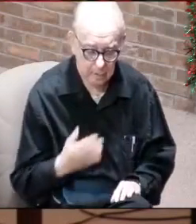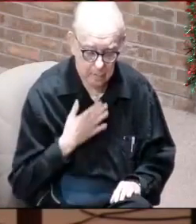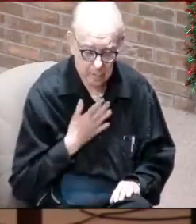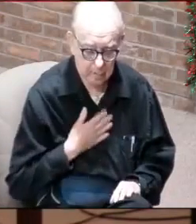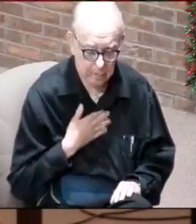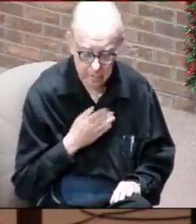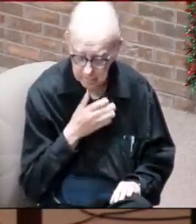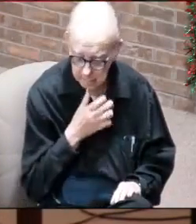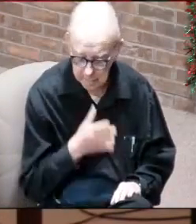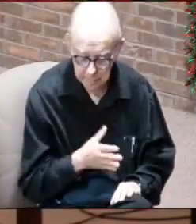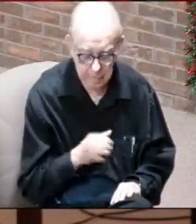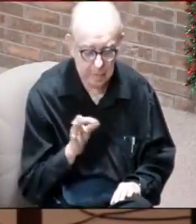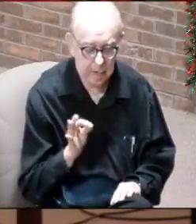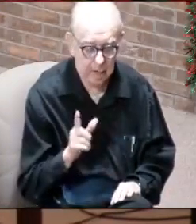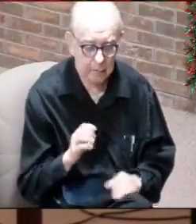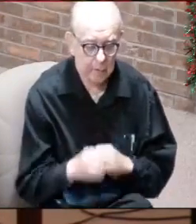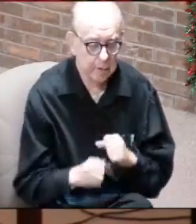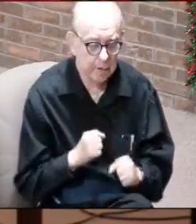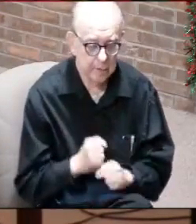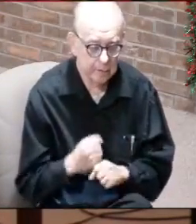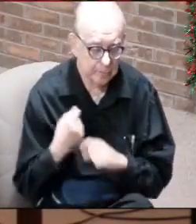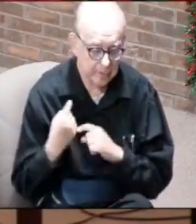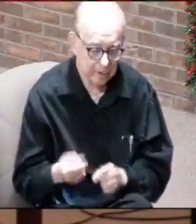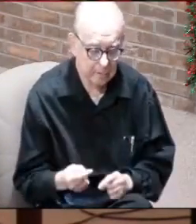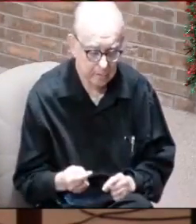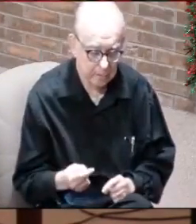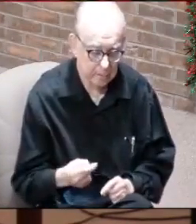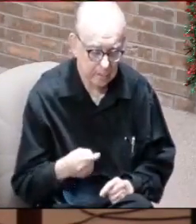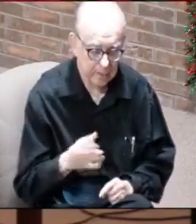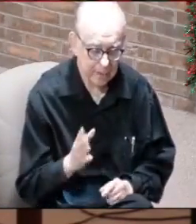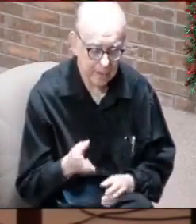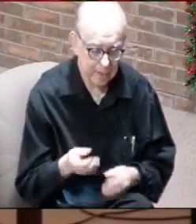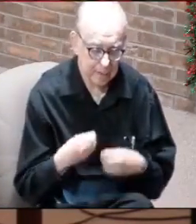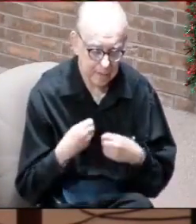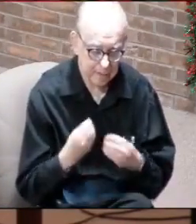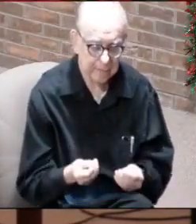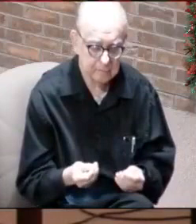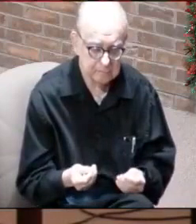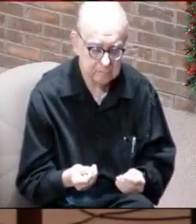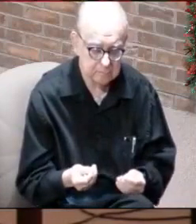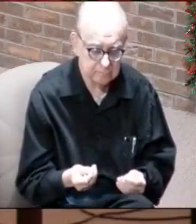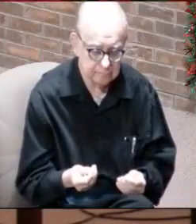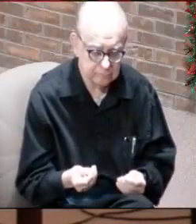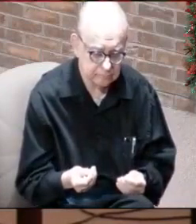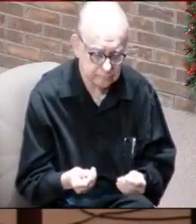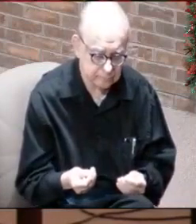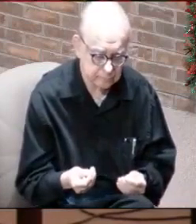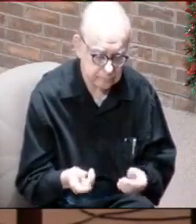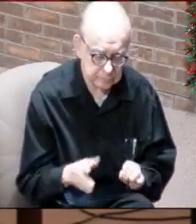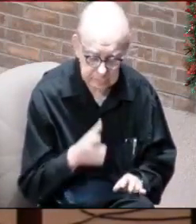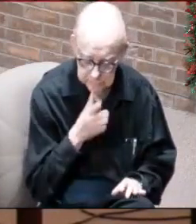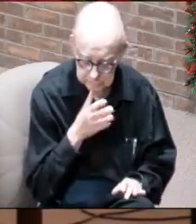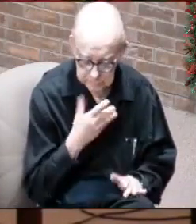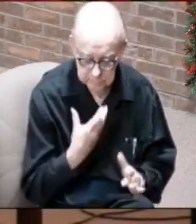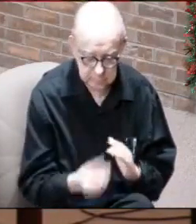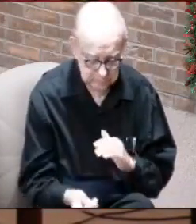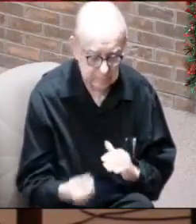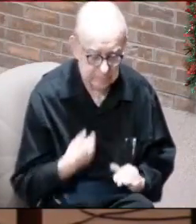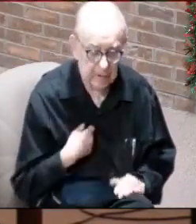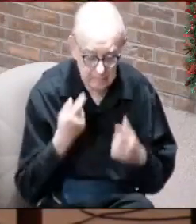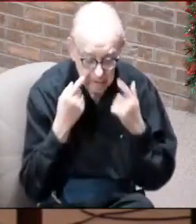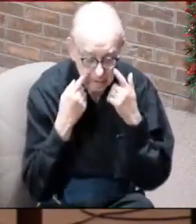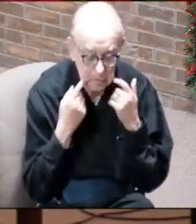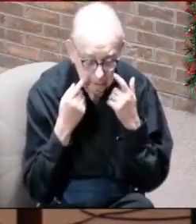my mom for the 91 years that God has given. And when she's gone, I'll cry.